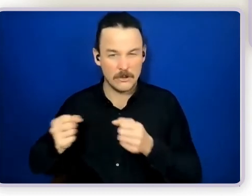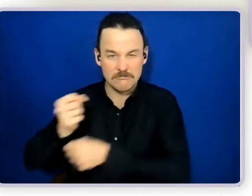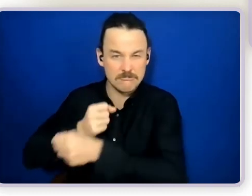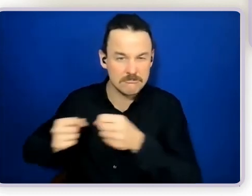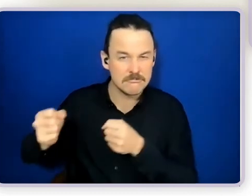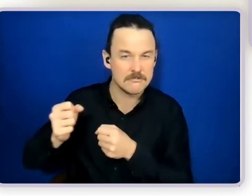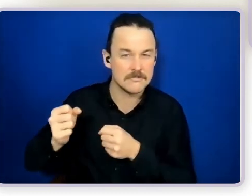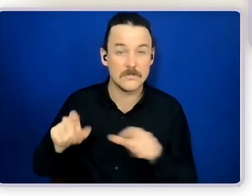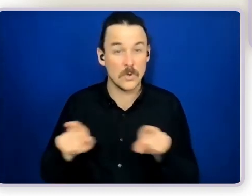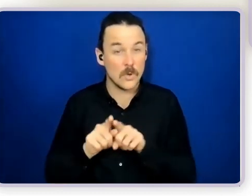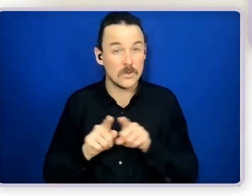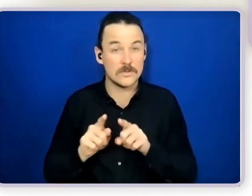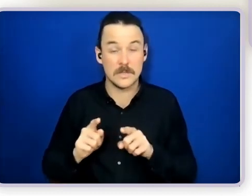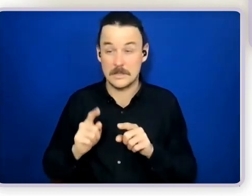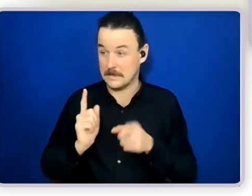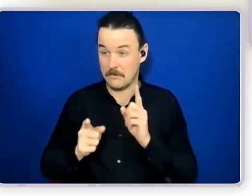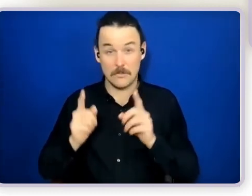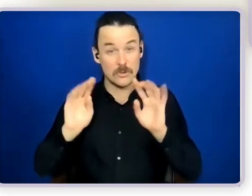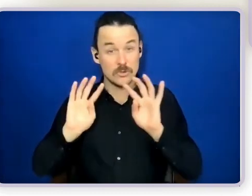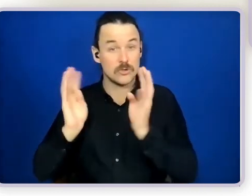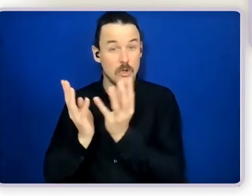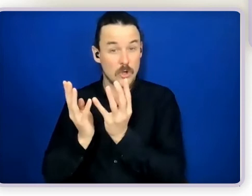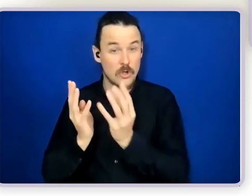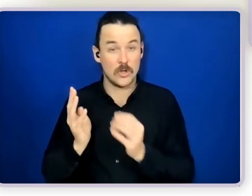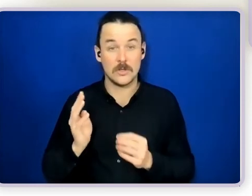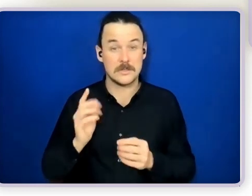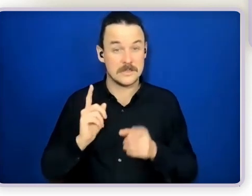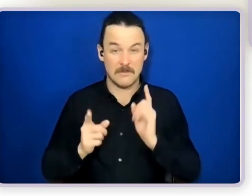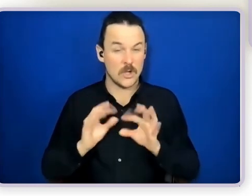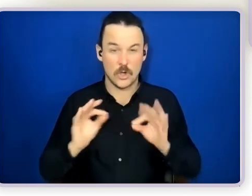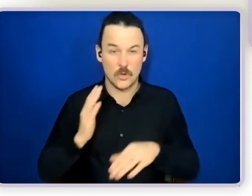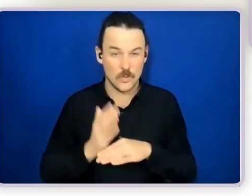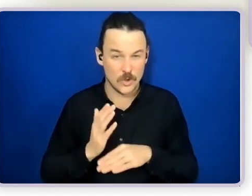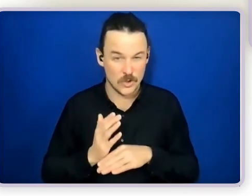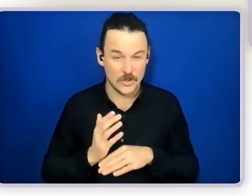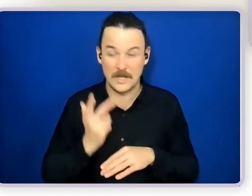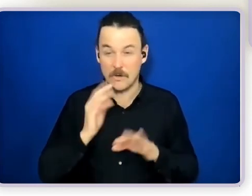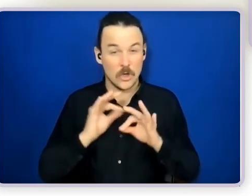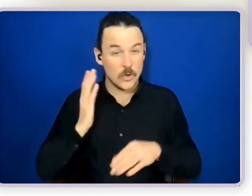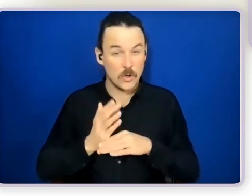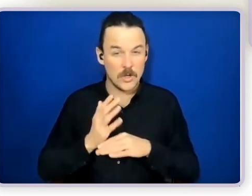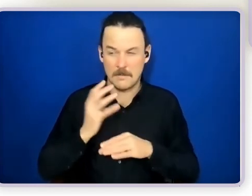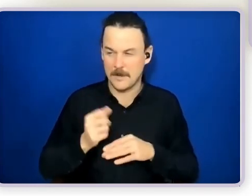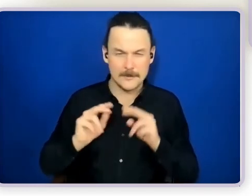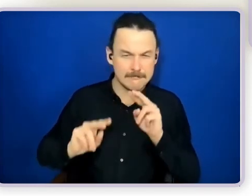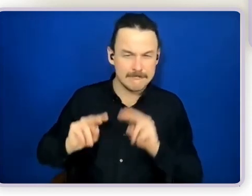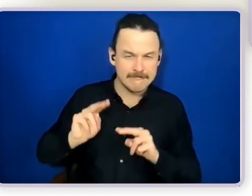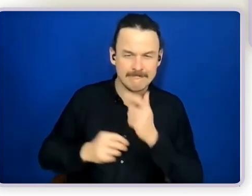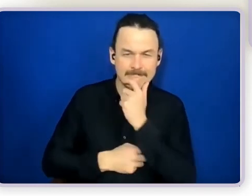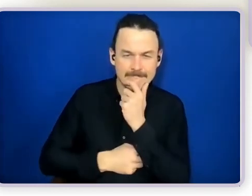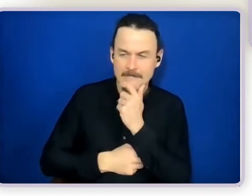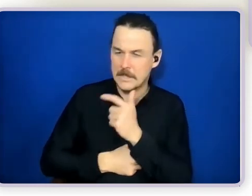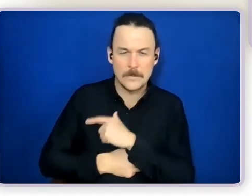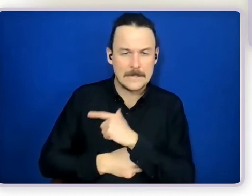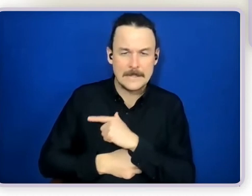the baby out with the bathwater sometimes they don't work you know and if they don't you need to consider why they don't reinvest re